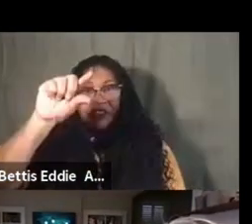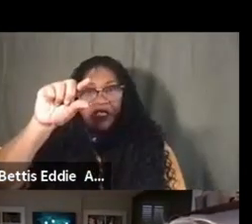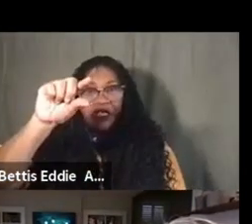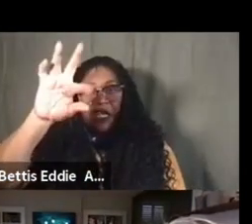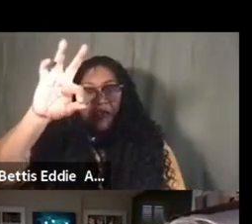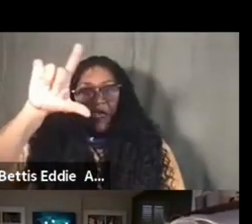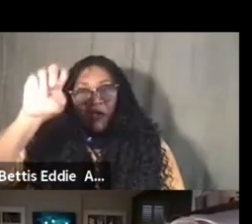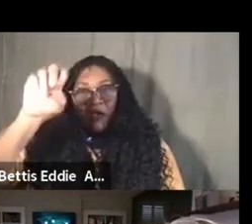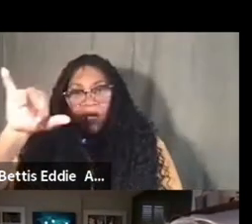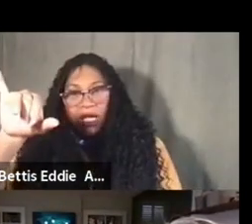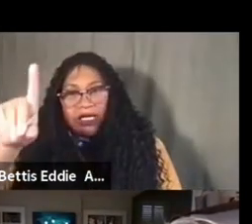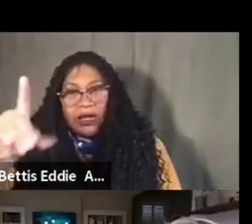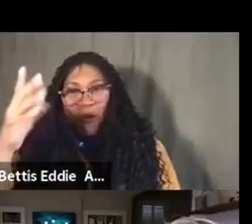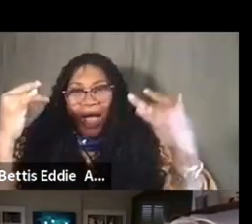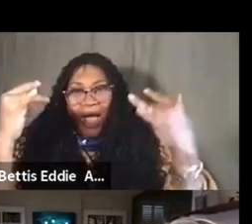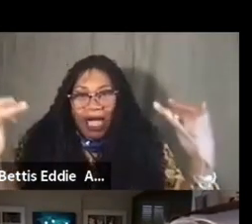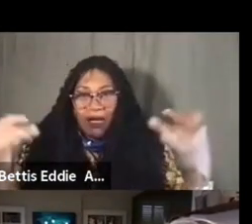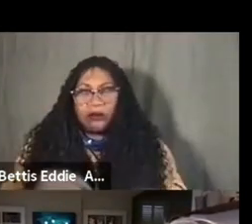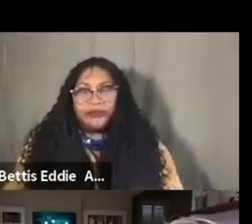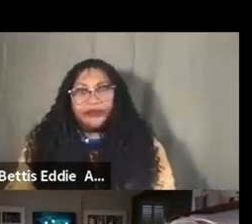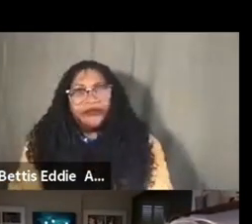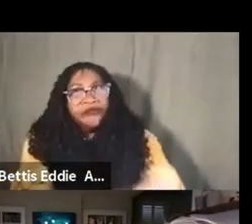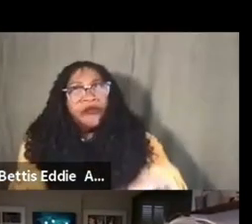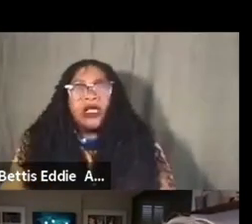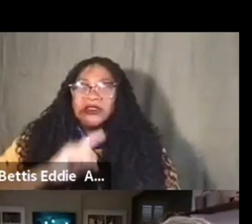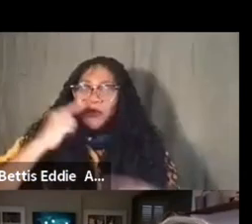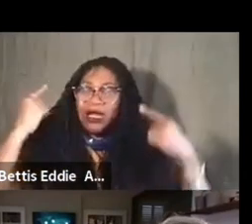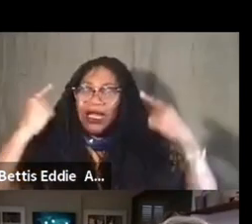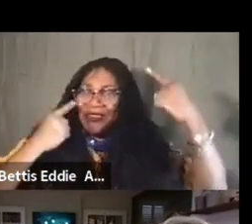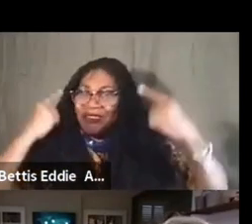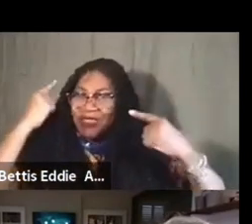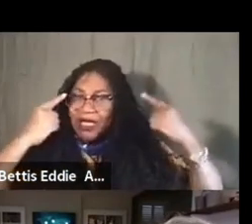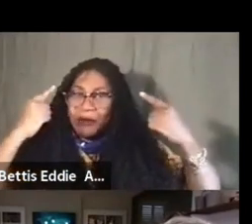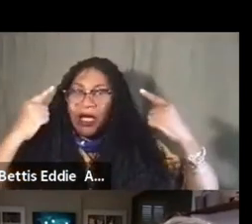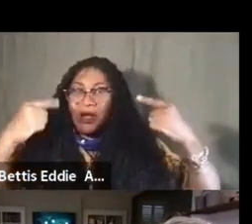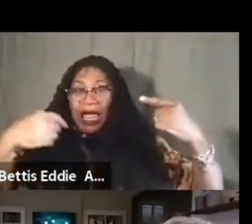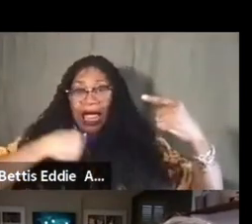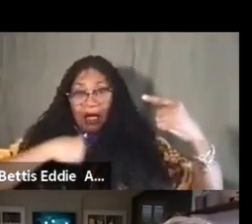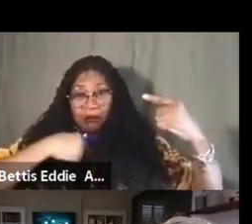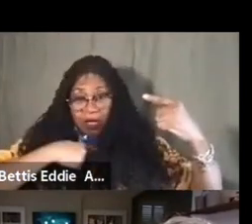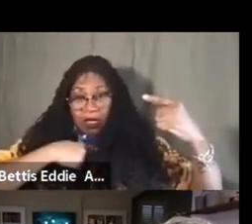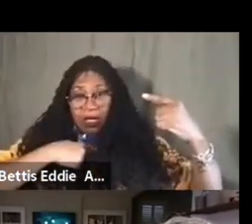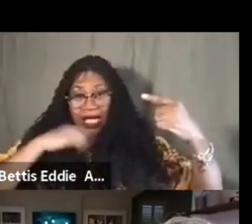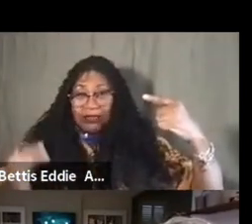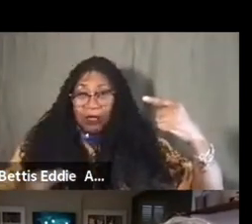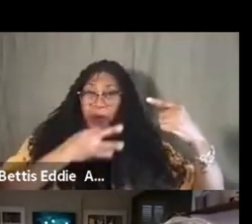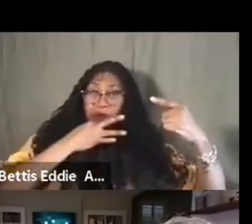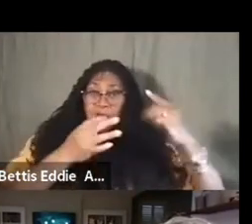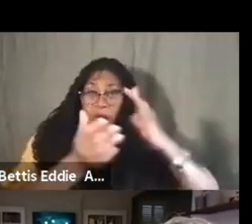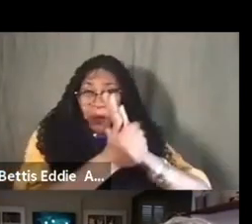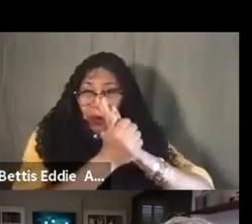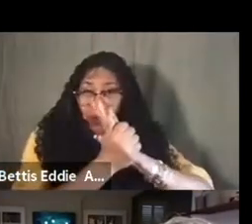Yeah, so I don't know. I'm really thinking about how I, as an artist, can elevate that conversation